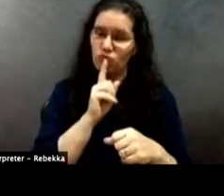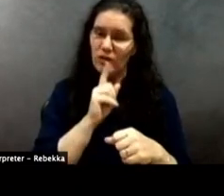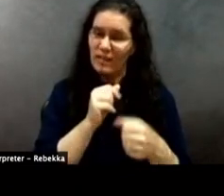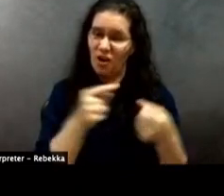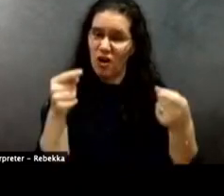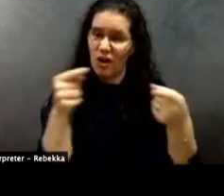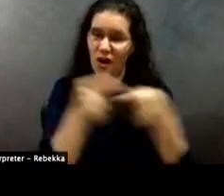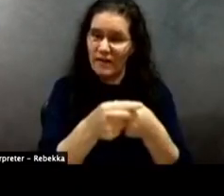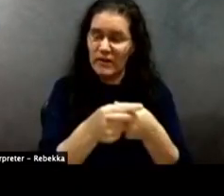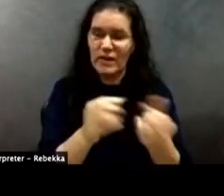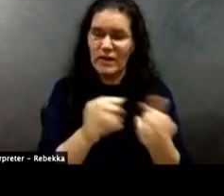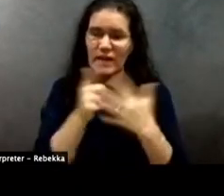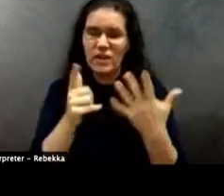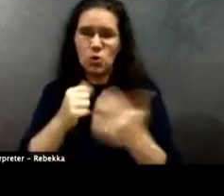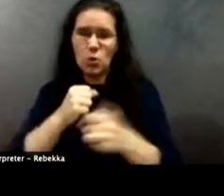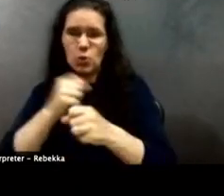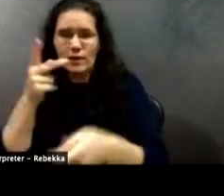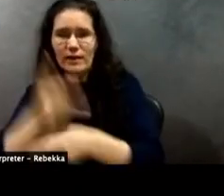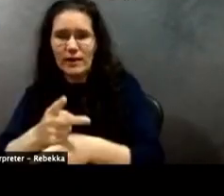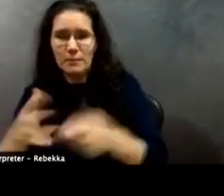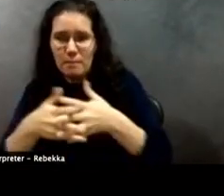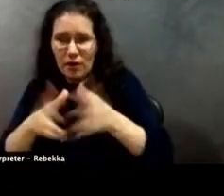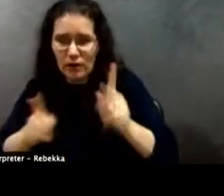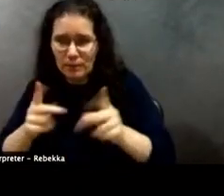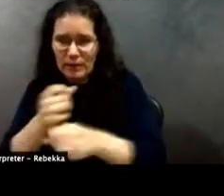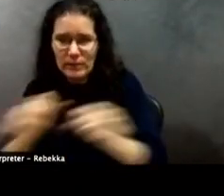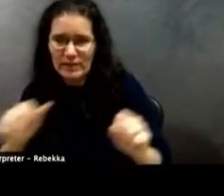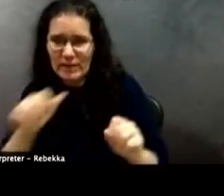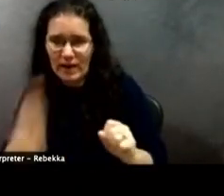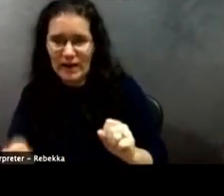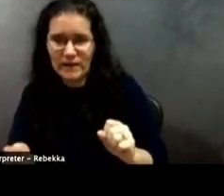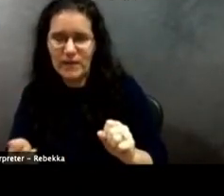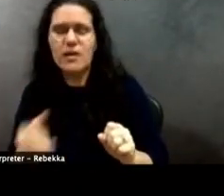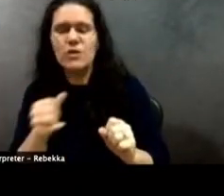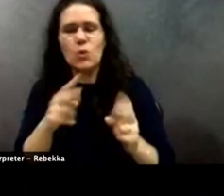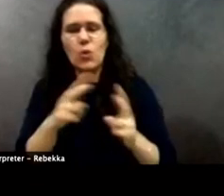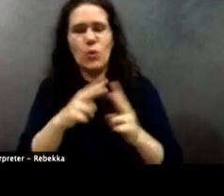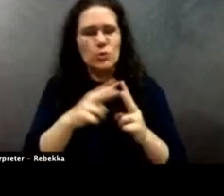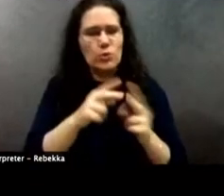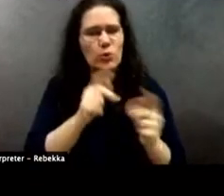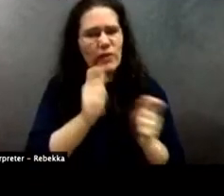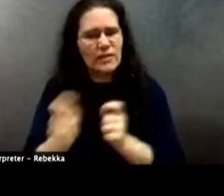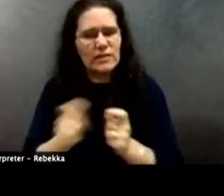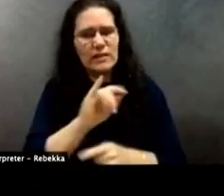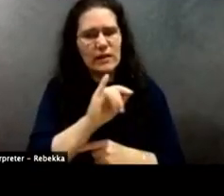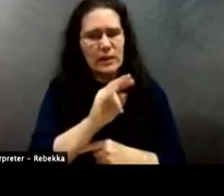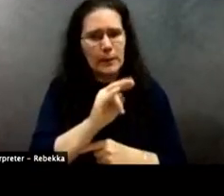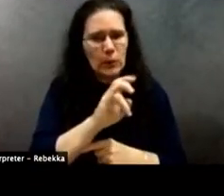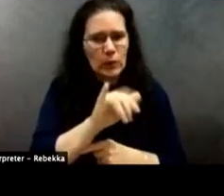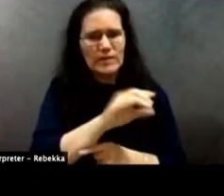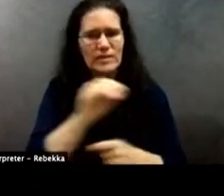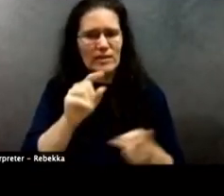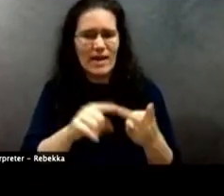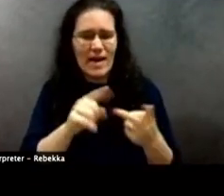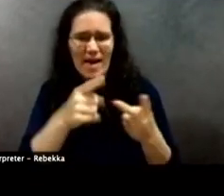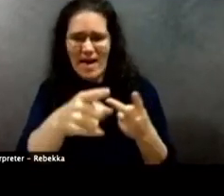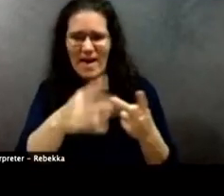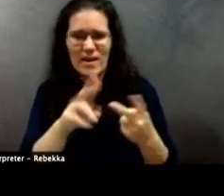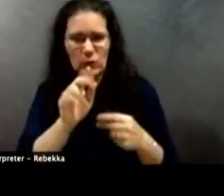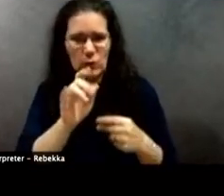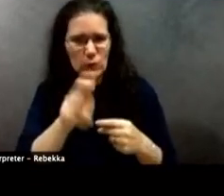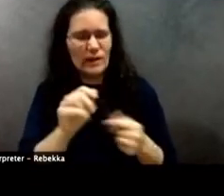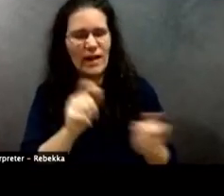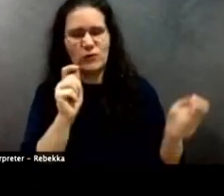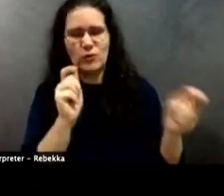we want to address those two major things as well as, you know, change the way officers think. We don't want officers watching Sean Hannity and listening to